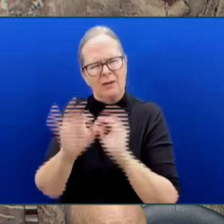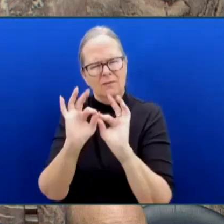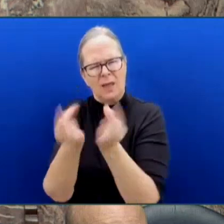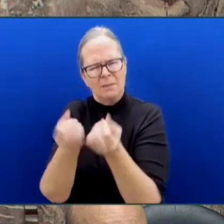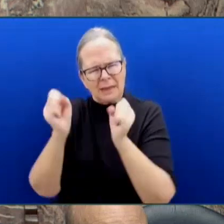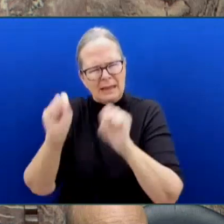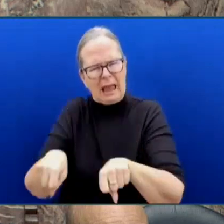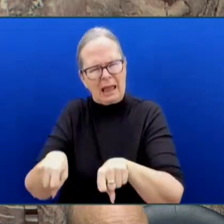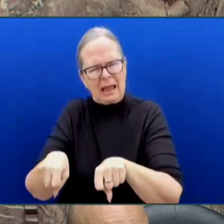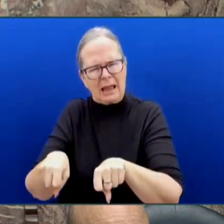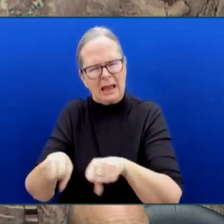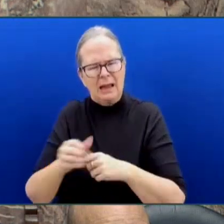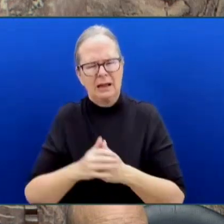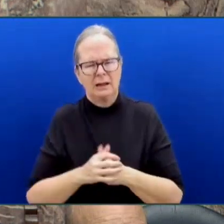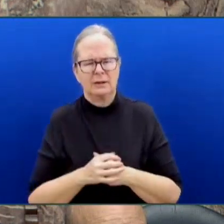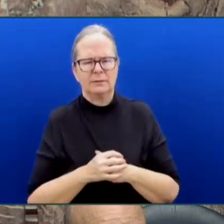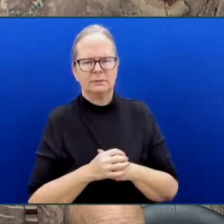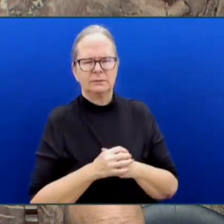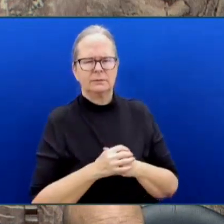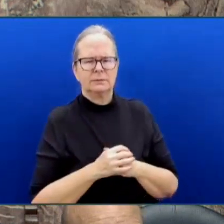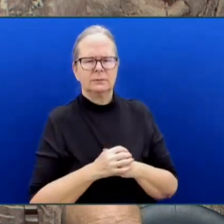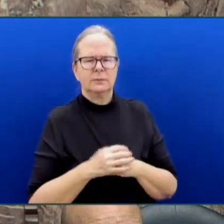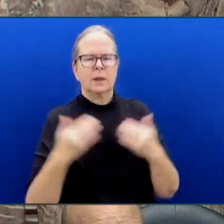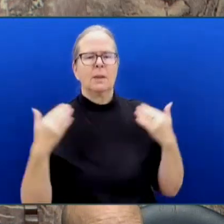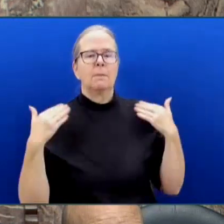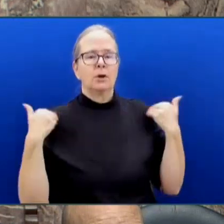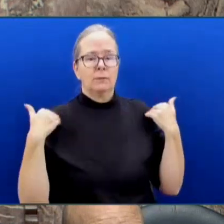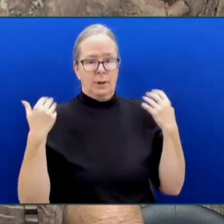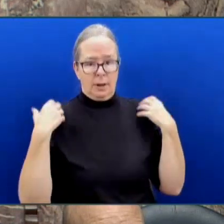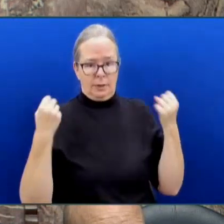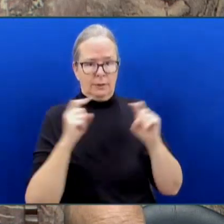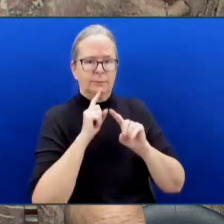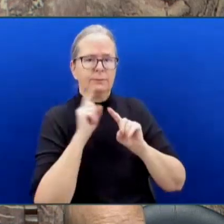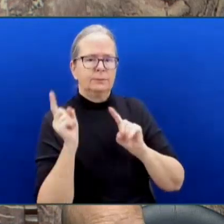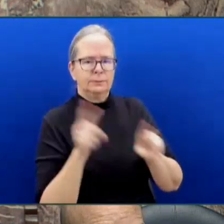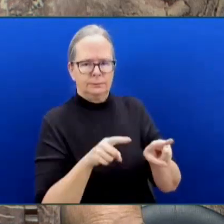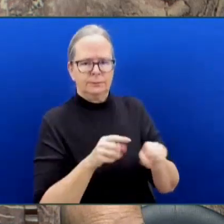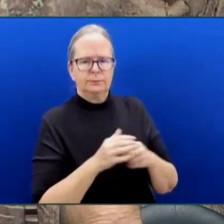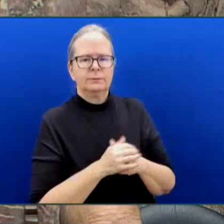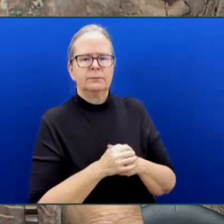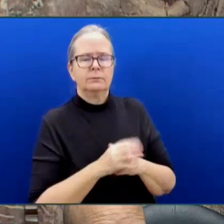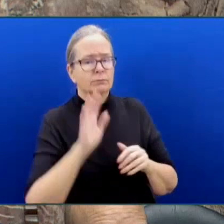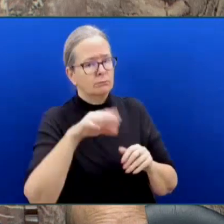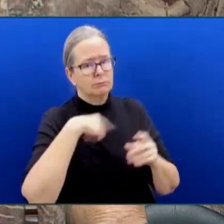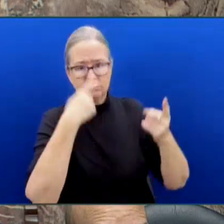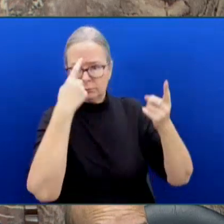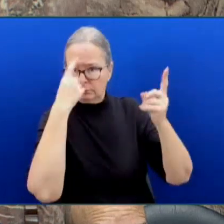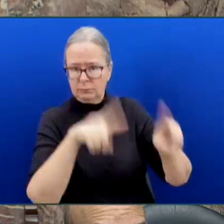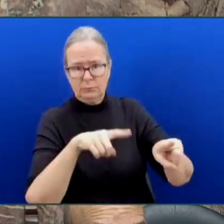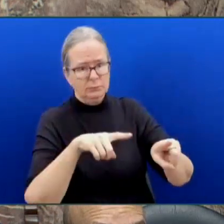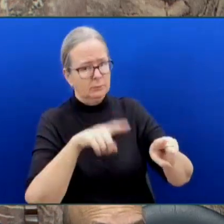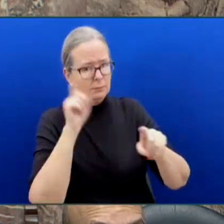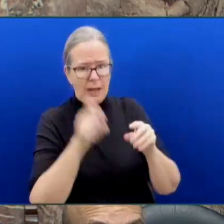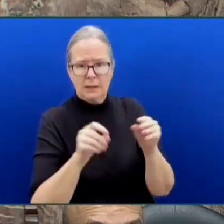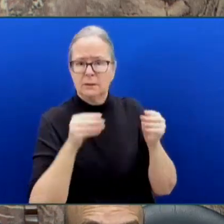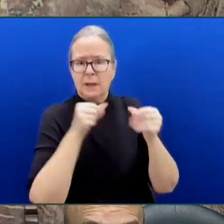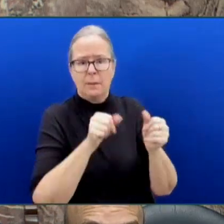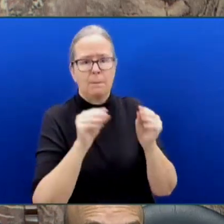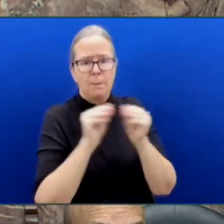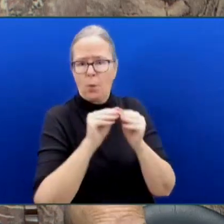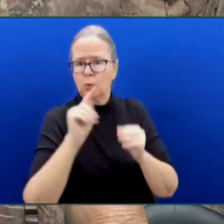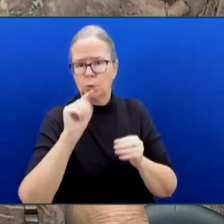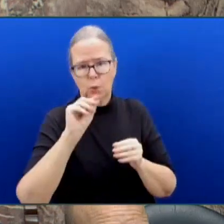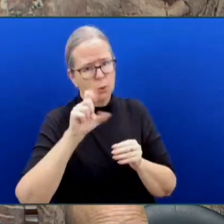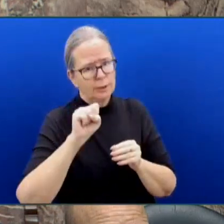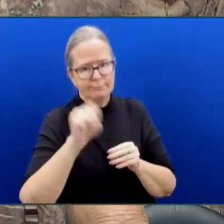are doing that, and we must do that. And the very significant investments and supports provided in